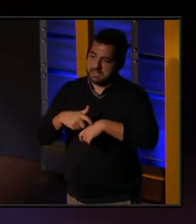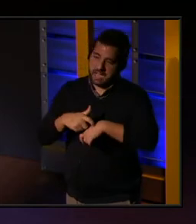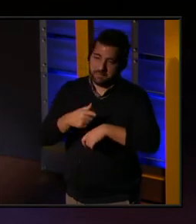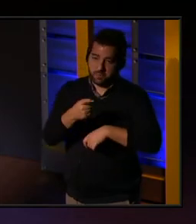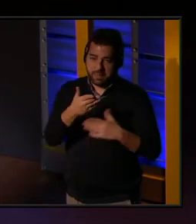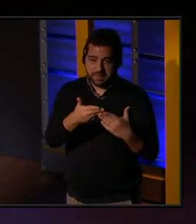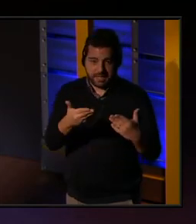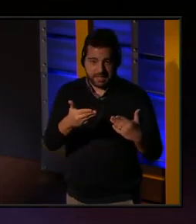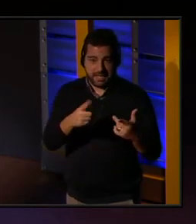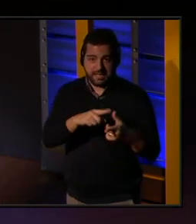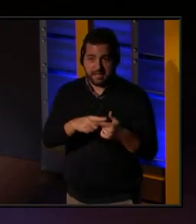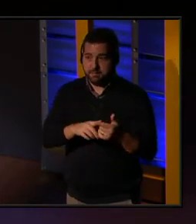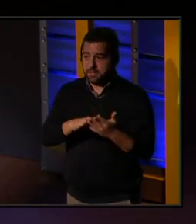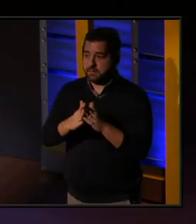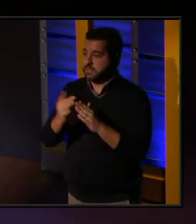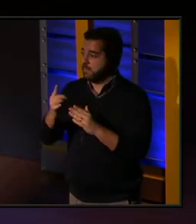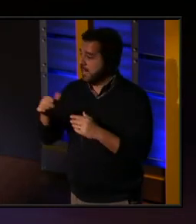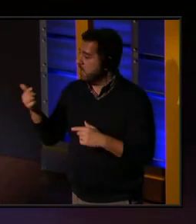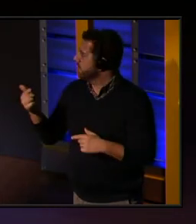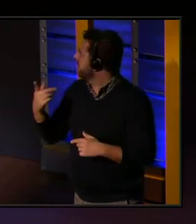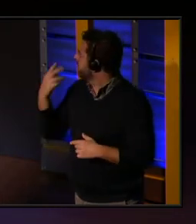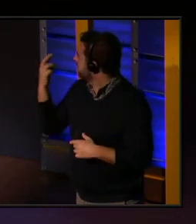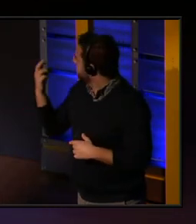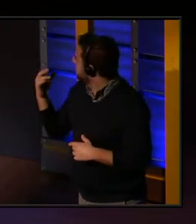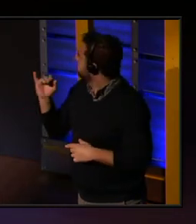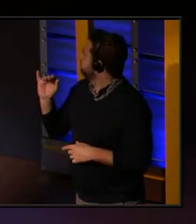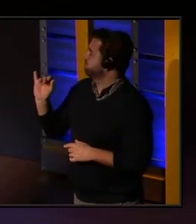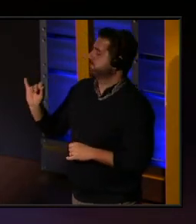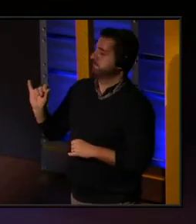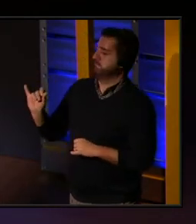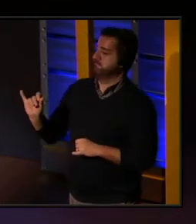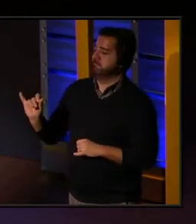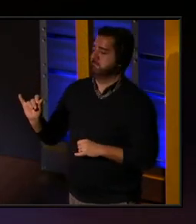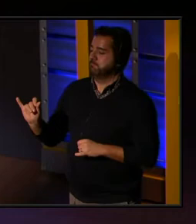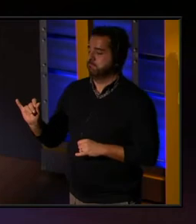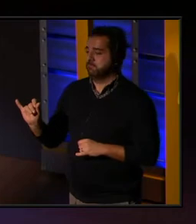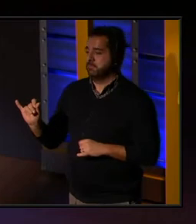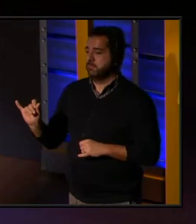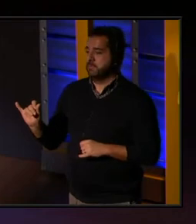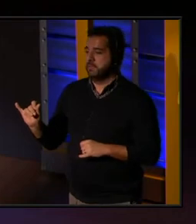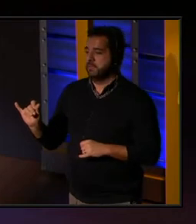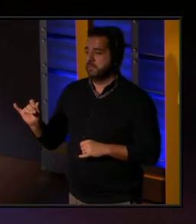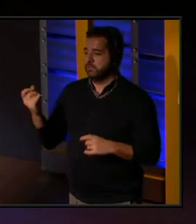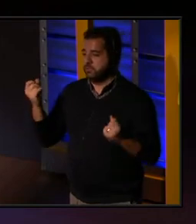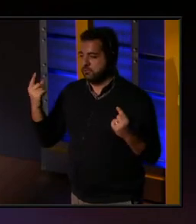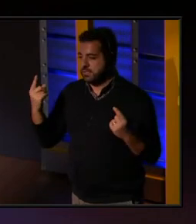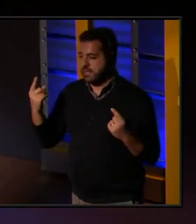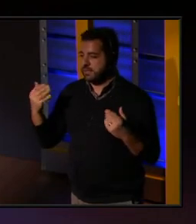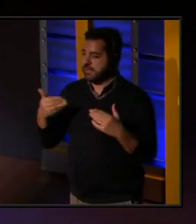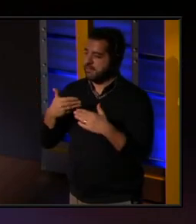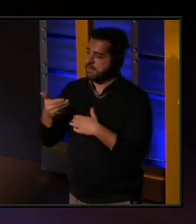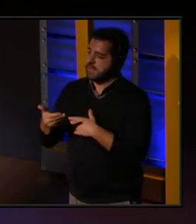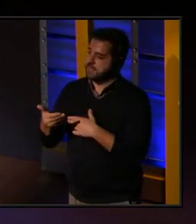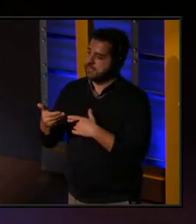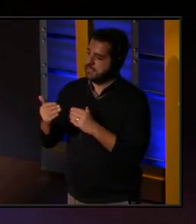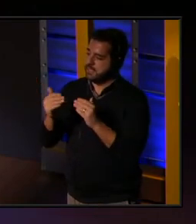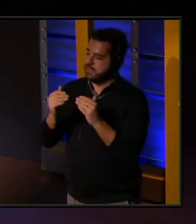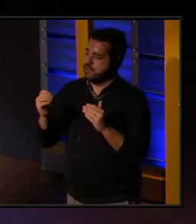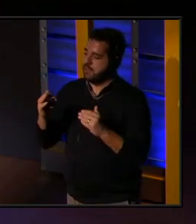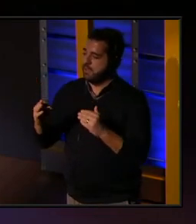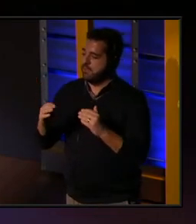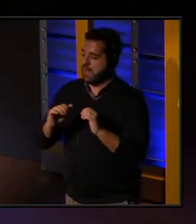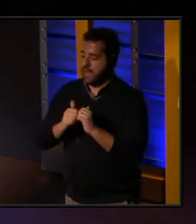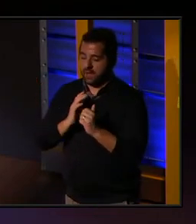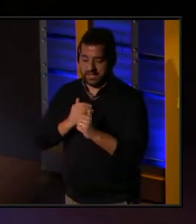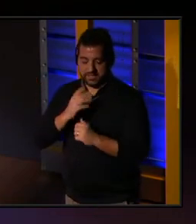one thing and then become another. And then I realized that that, in order to understand the next sort of level of how I'm